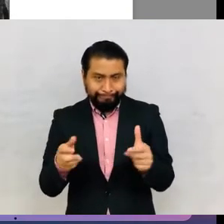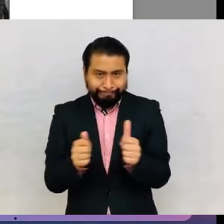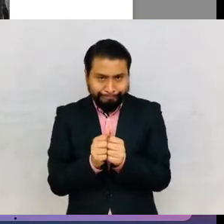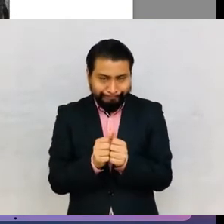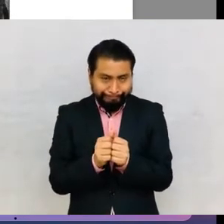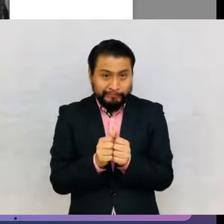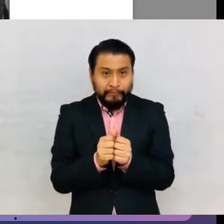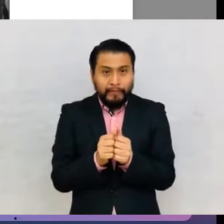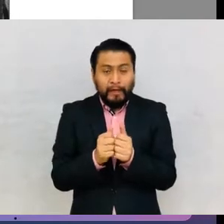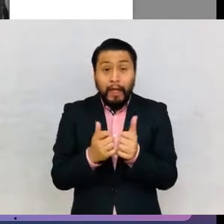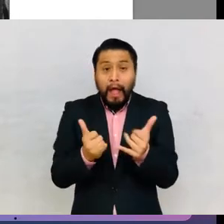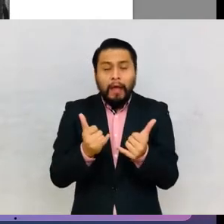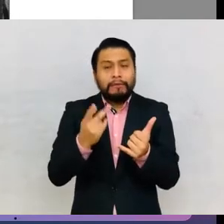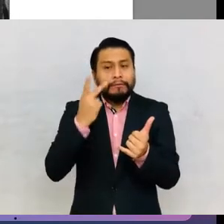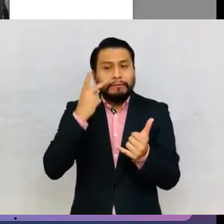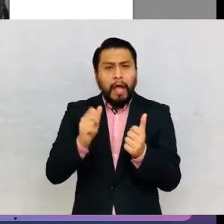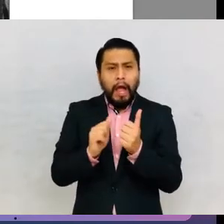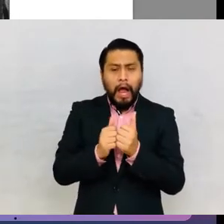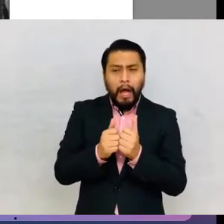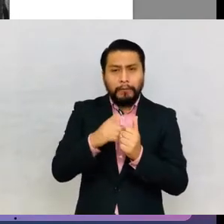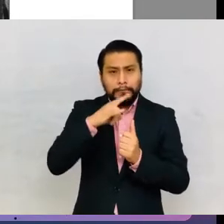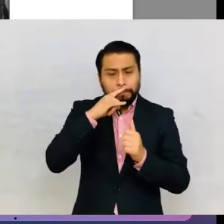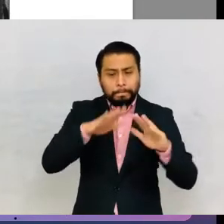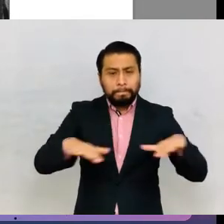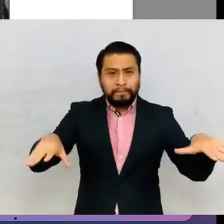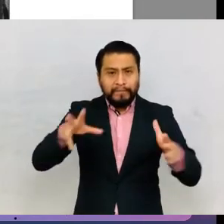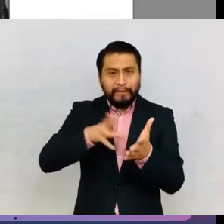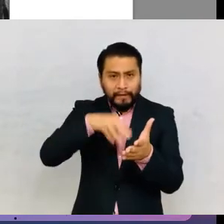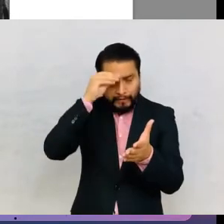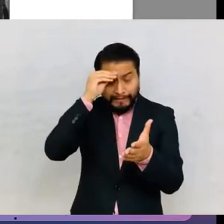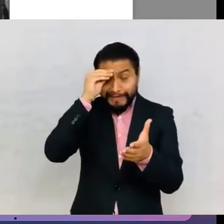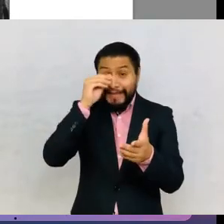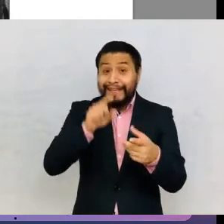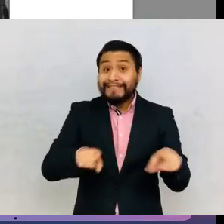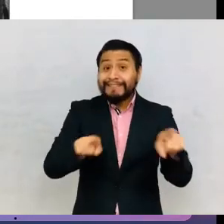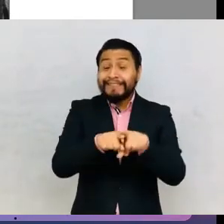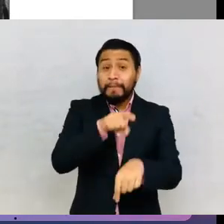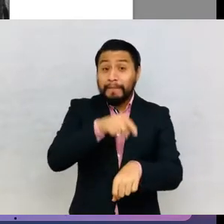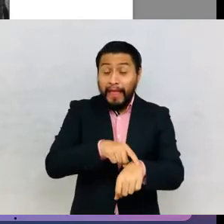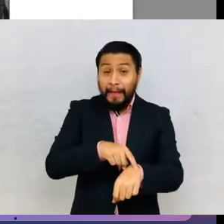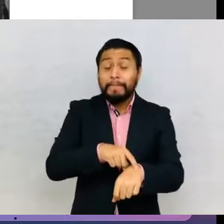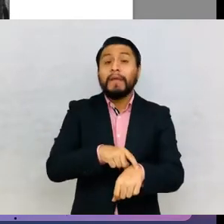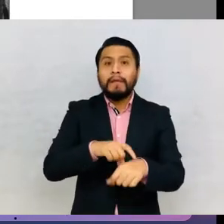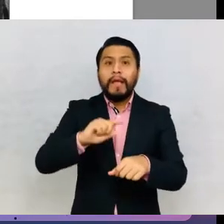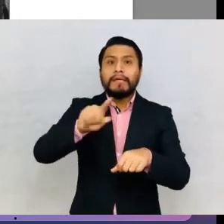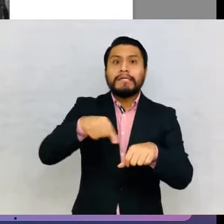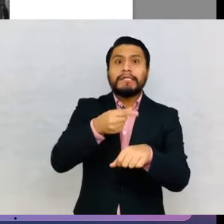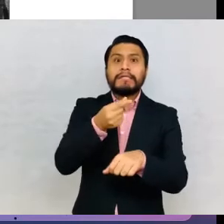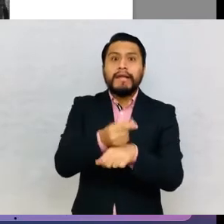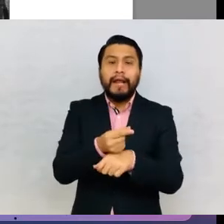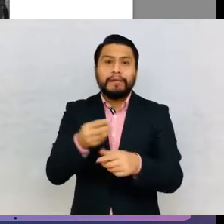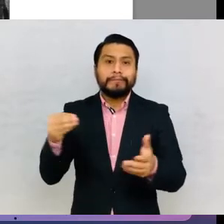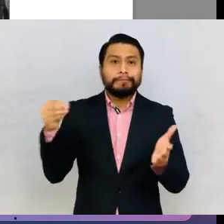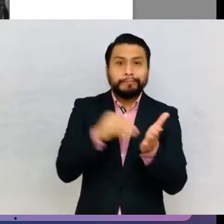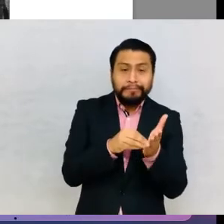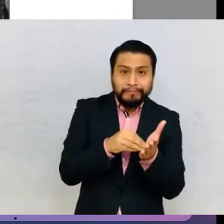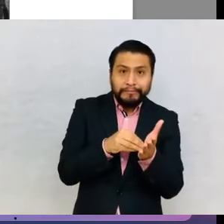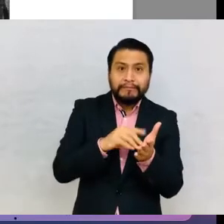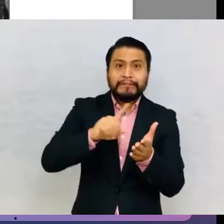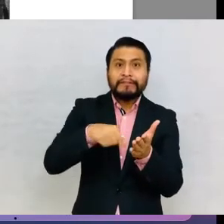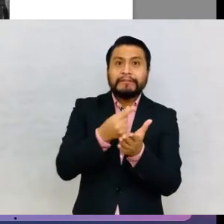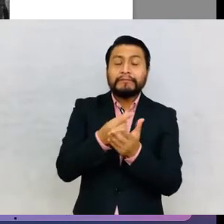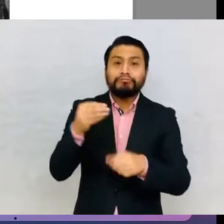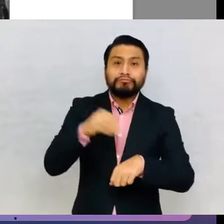children's learning. At the same time, the introduction of the graded school took place,